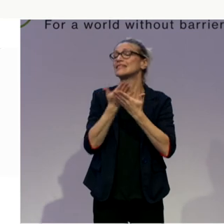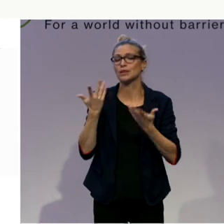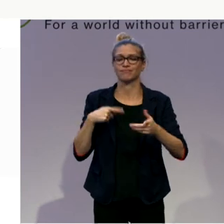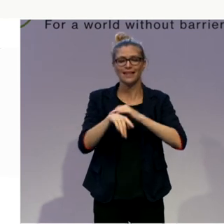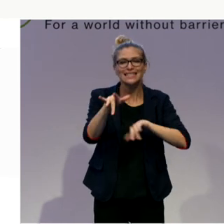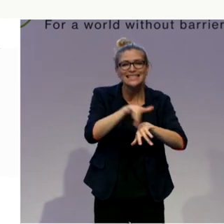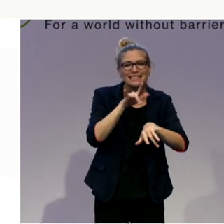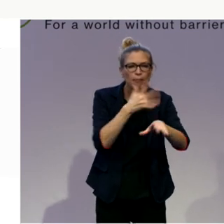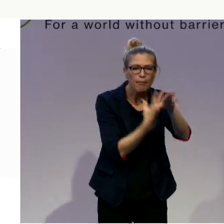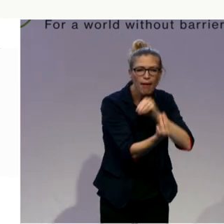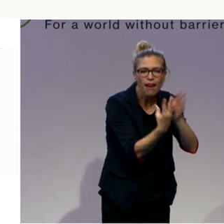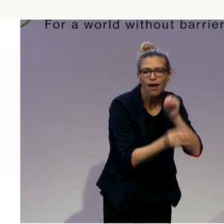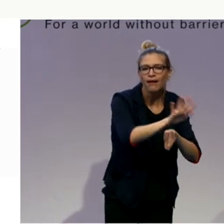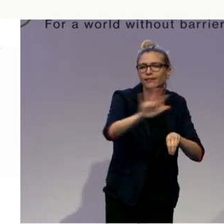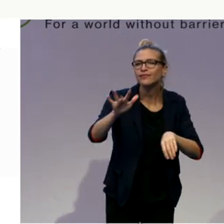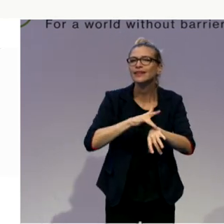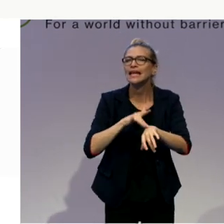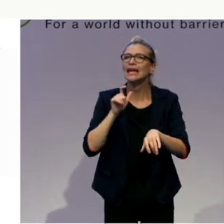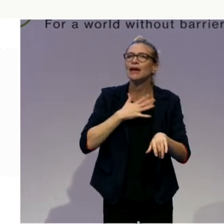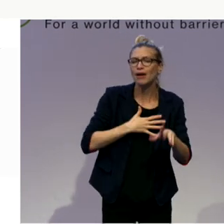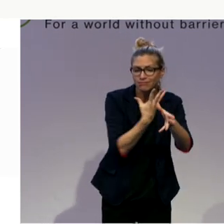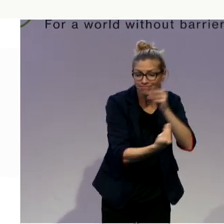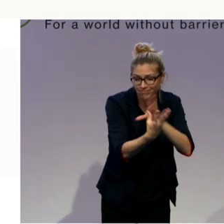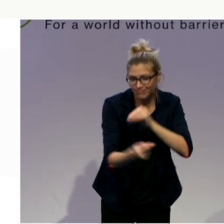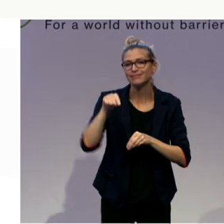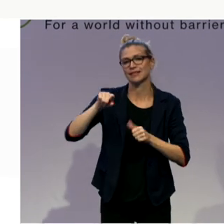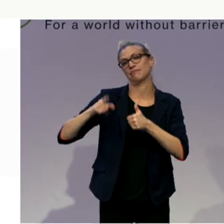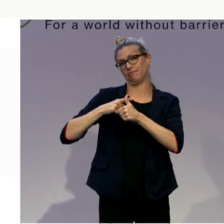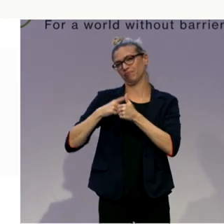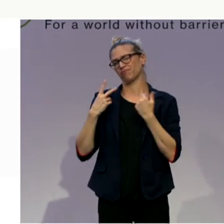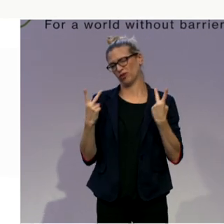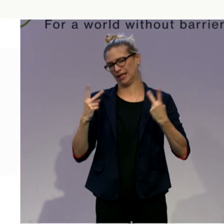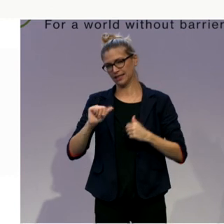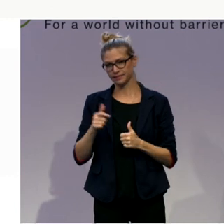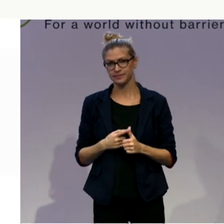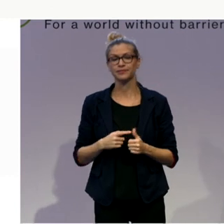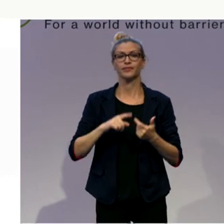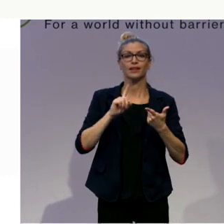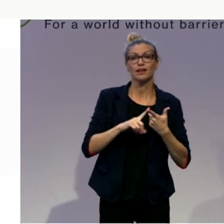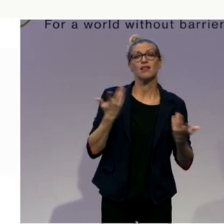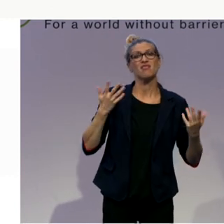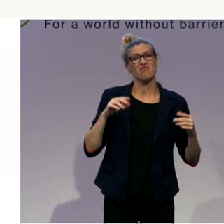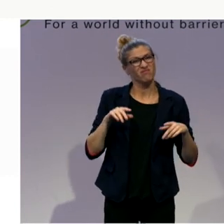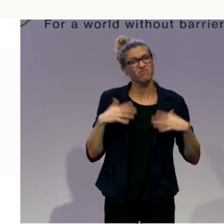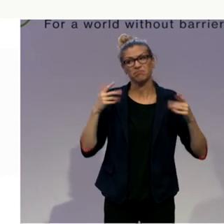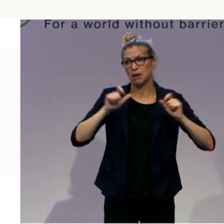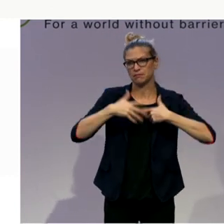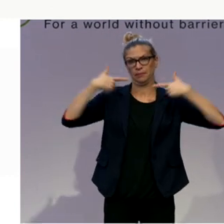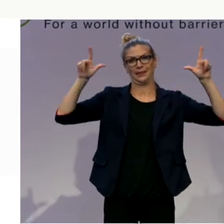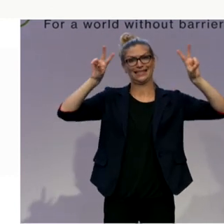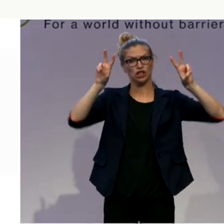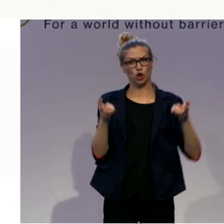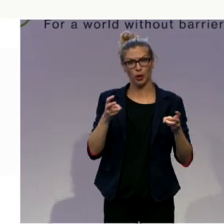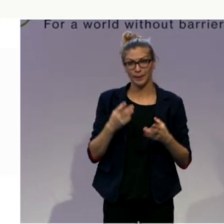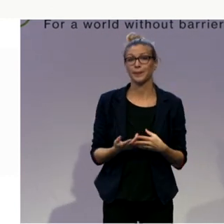mentioned, and which I think is absolutely vital, is the envelope of funding for this process. Because in Britain we had the CARE Act,